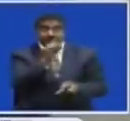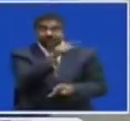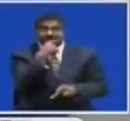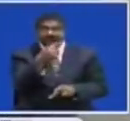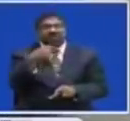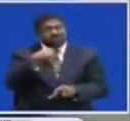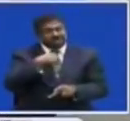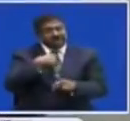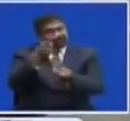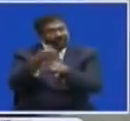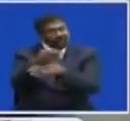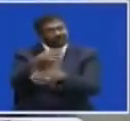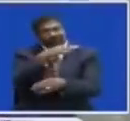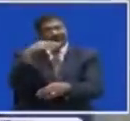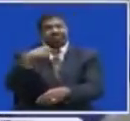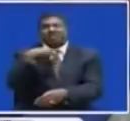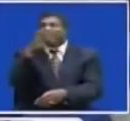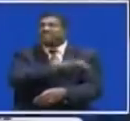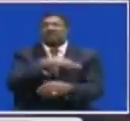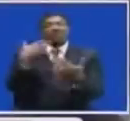profited Massively From fish farming